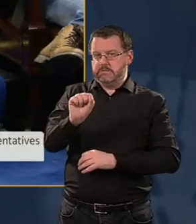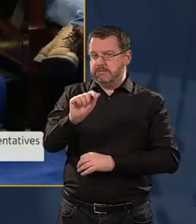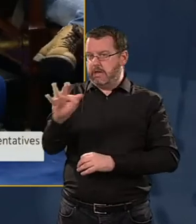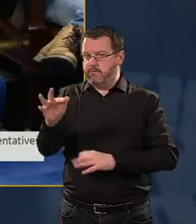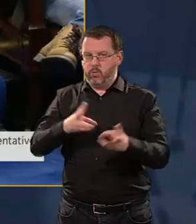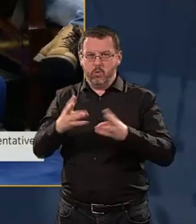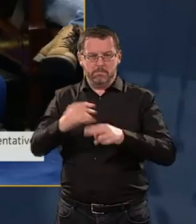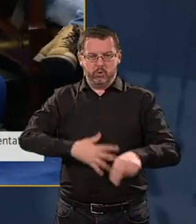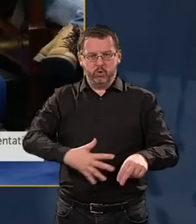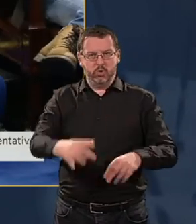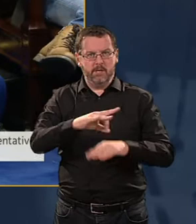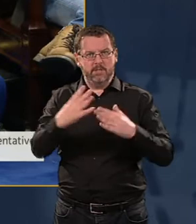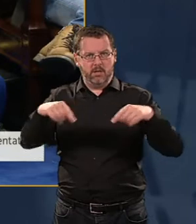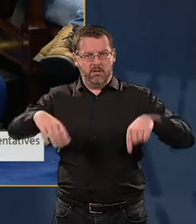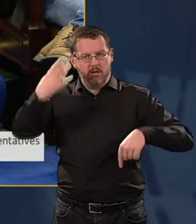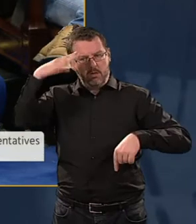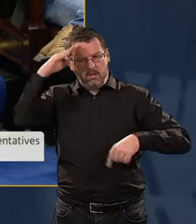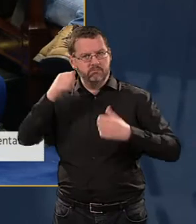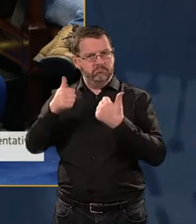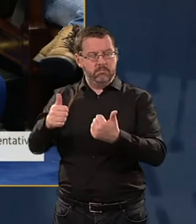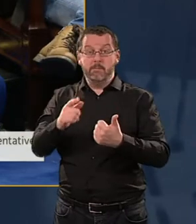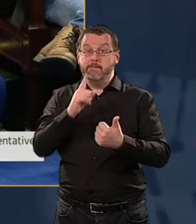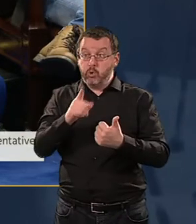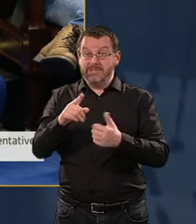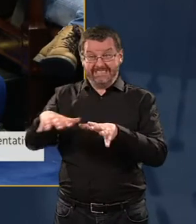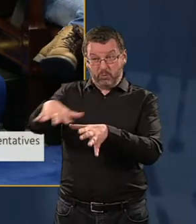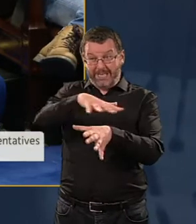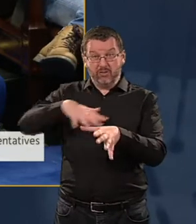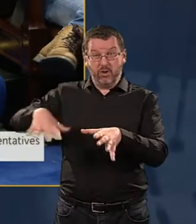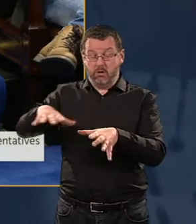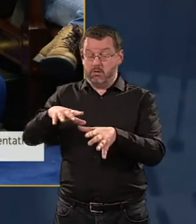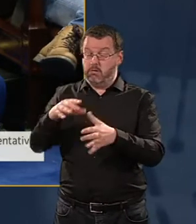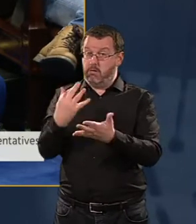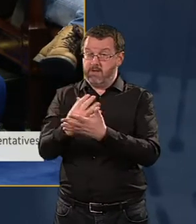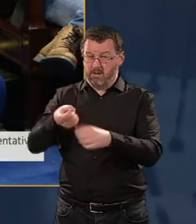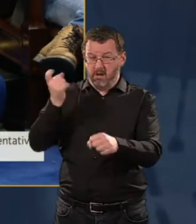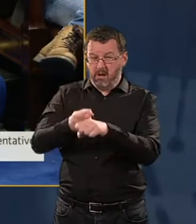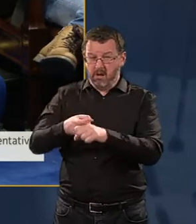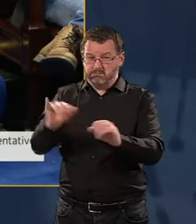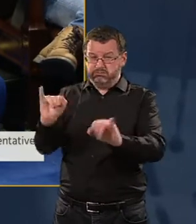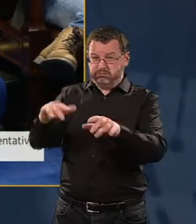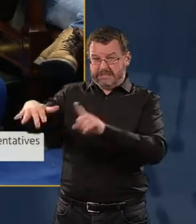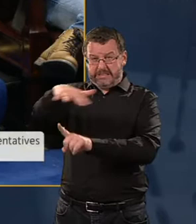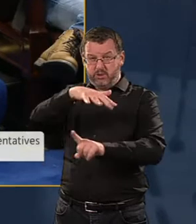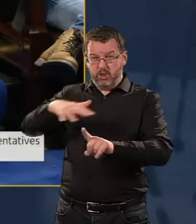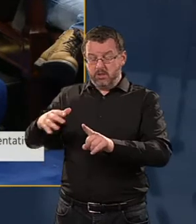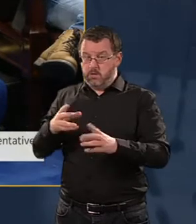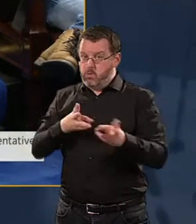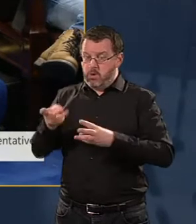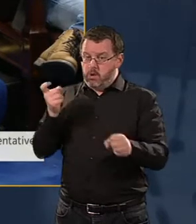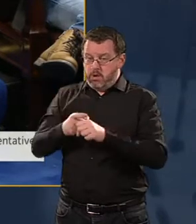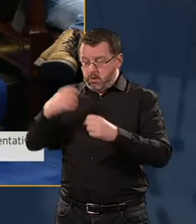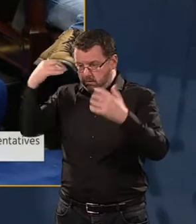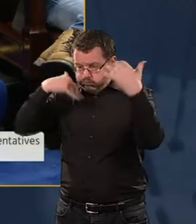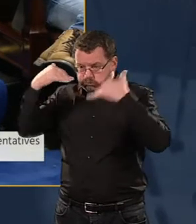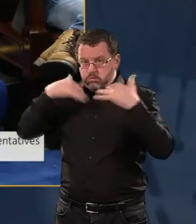in this country, but they're working in very adverse conditions often. The HSE has this afternoon apologized